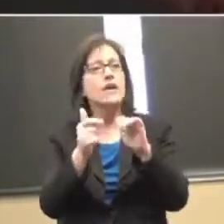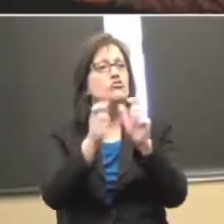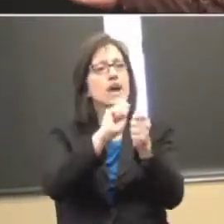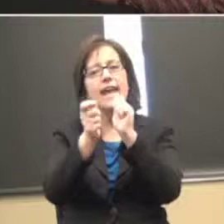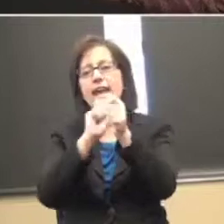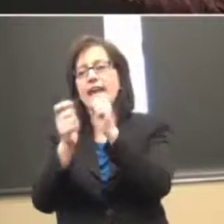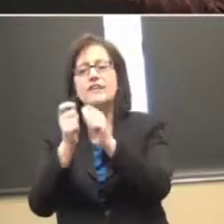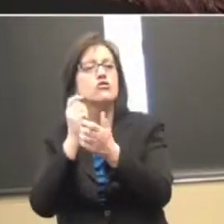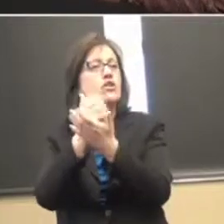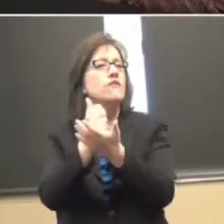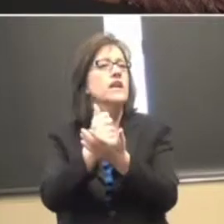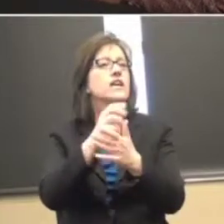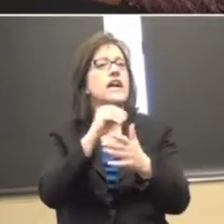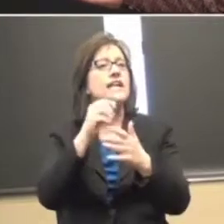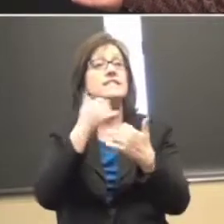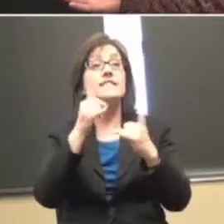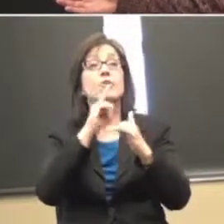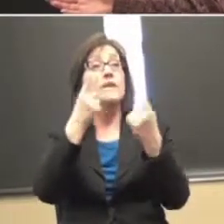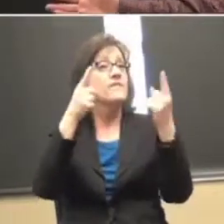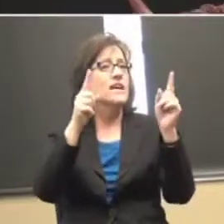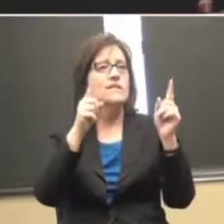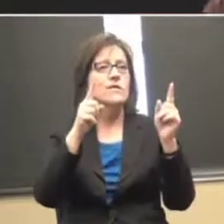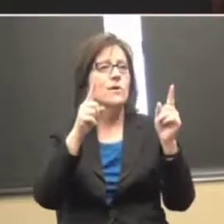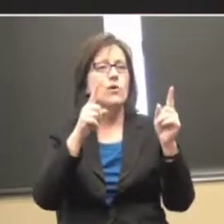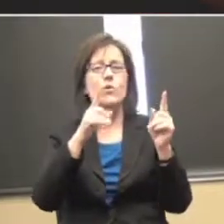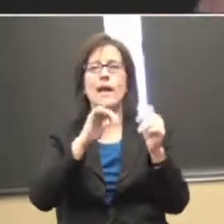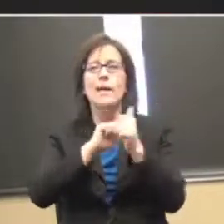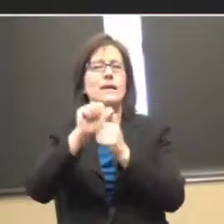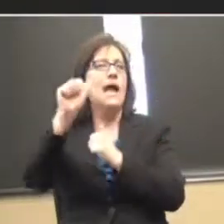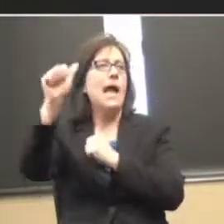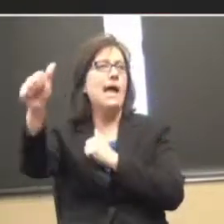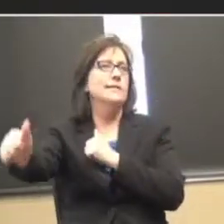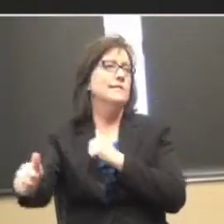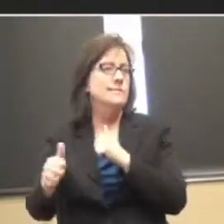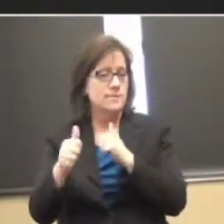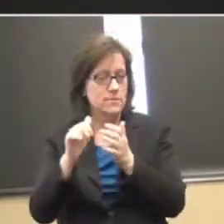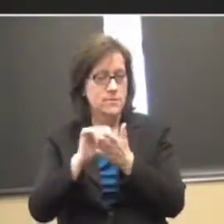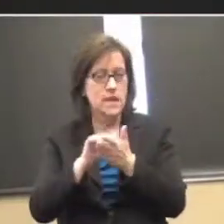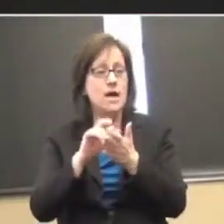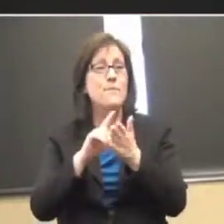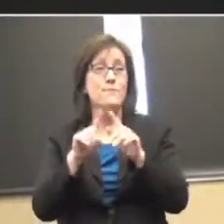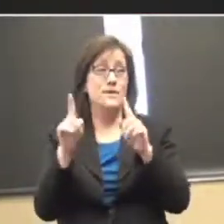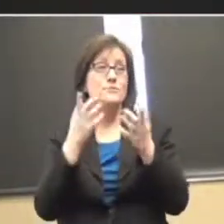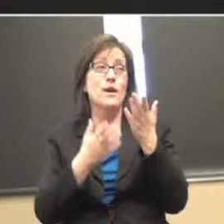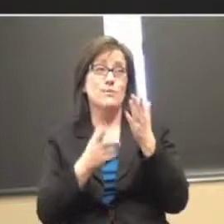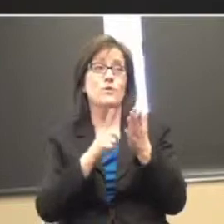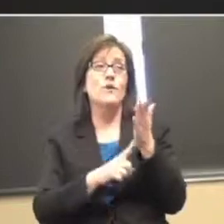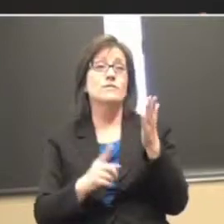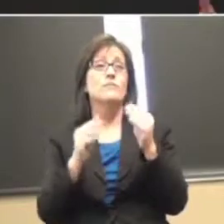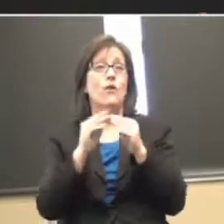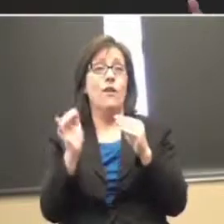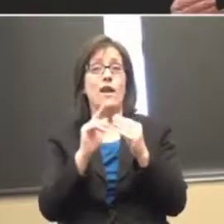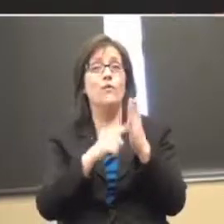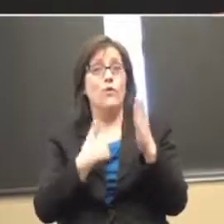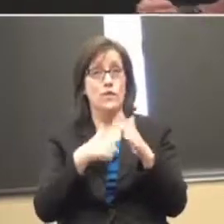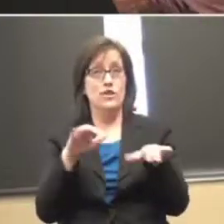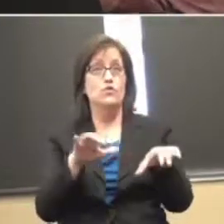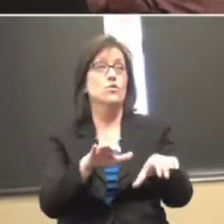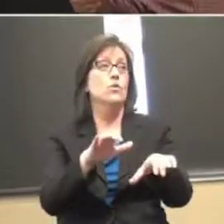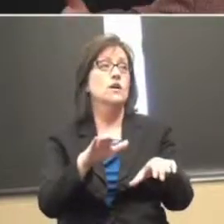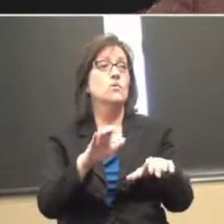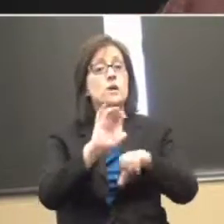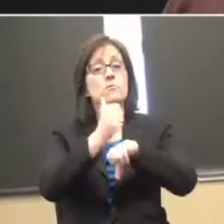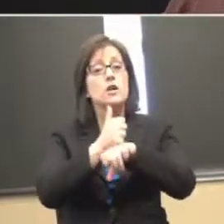way away from that yet at this point in terms of being able to talk about it. But that's probably closer to what most of us do is we go in and we implement what we think